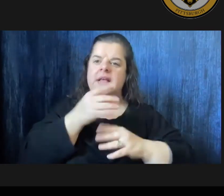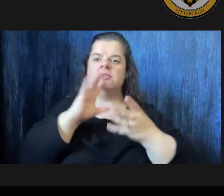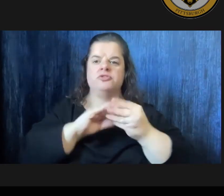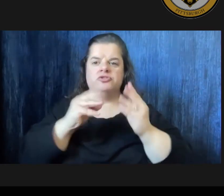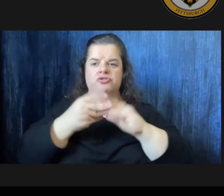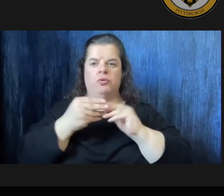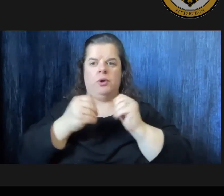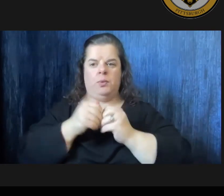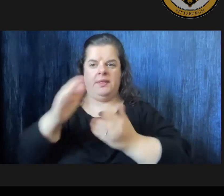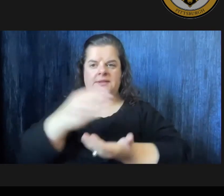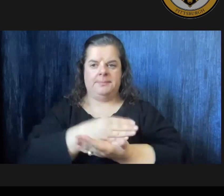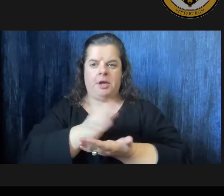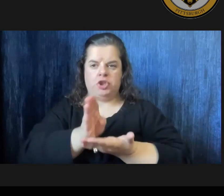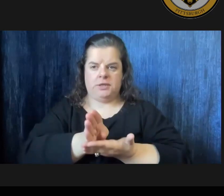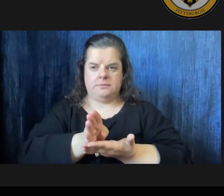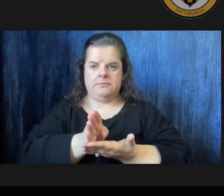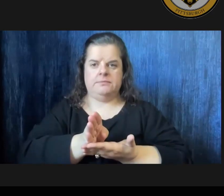budget